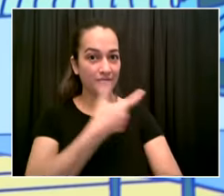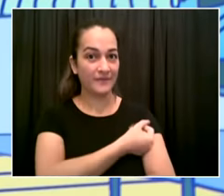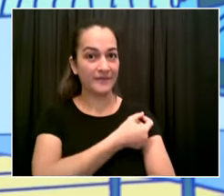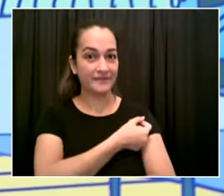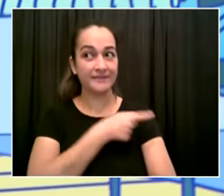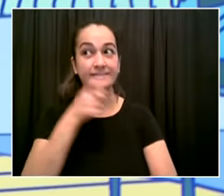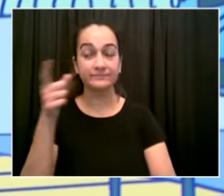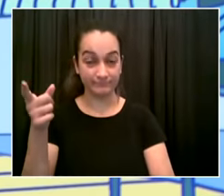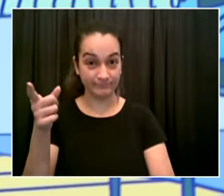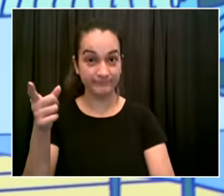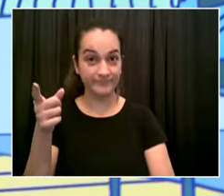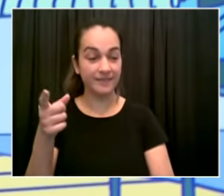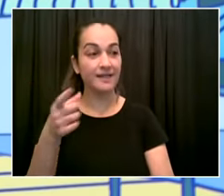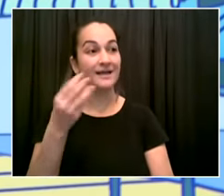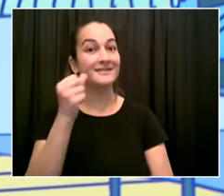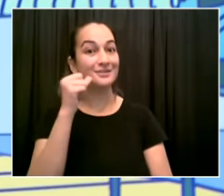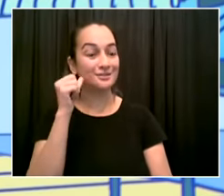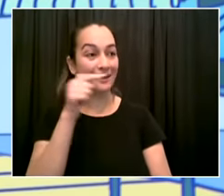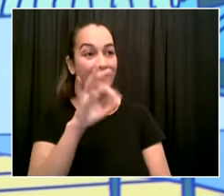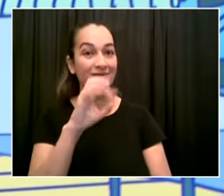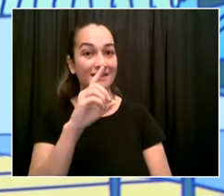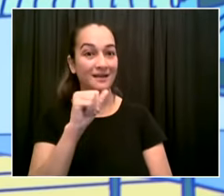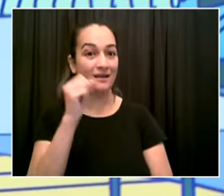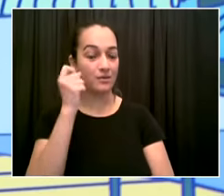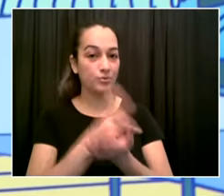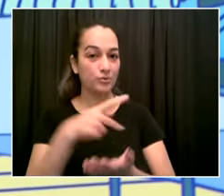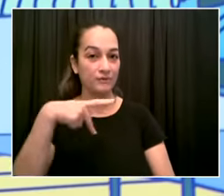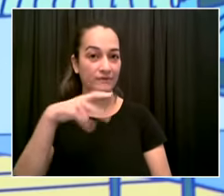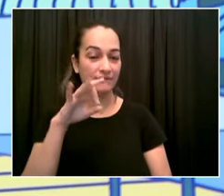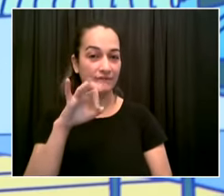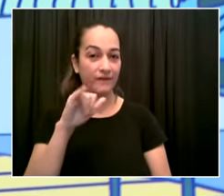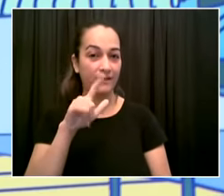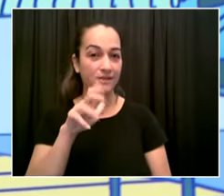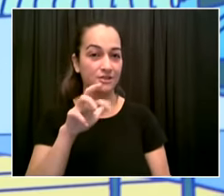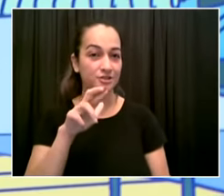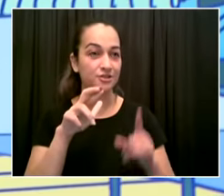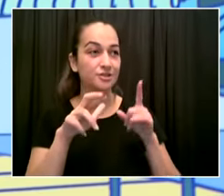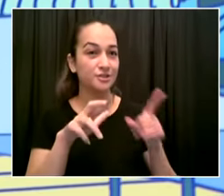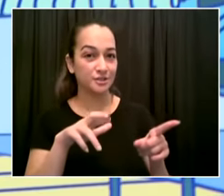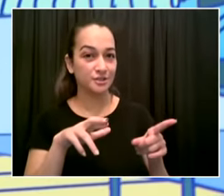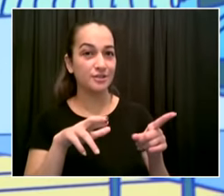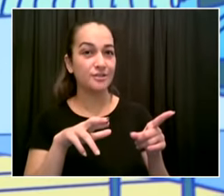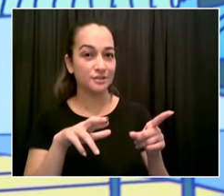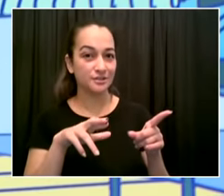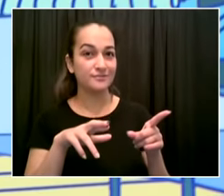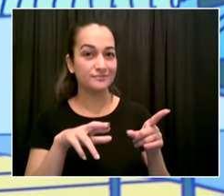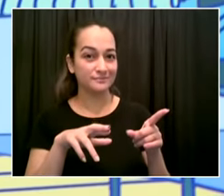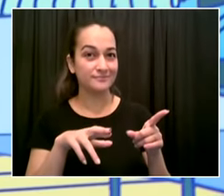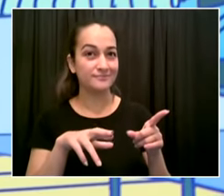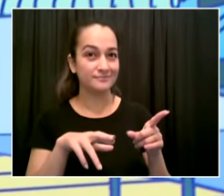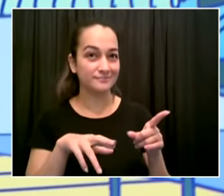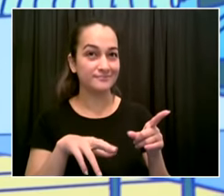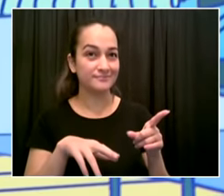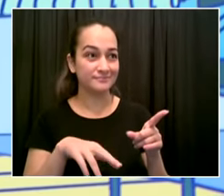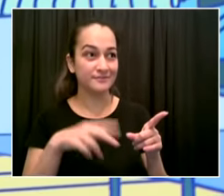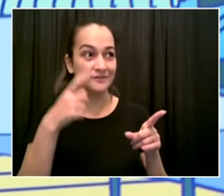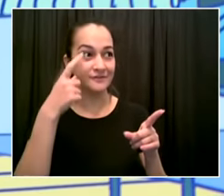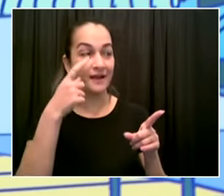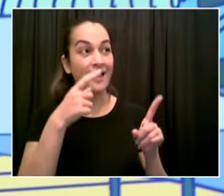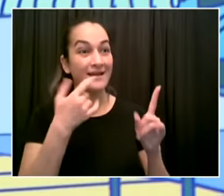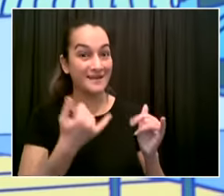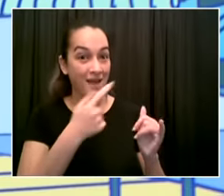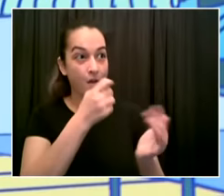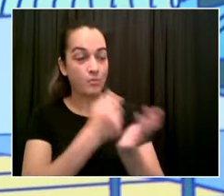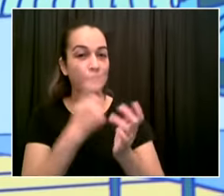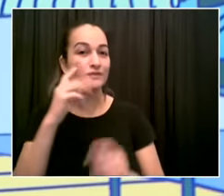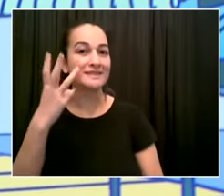approves 12 and over is there any plans to mandate it for students 12 and older let's say in high